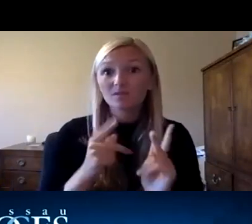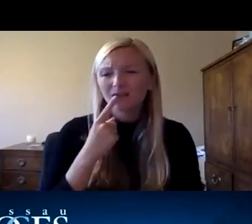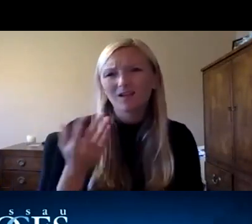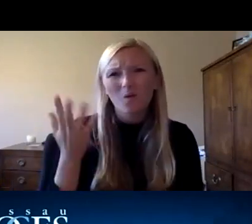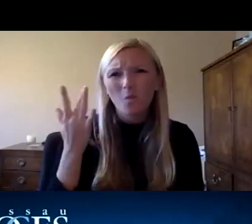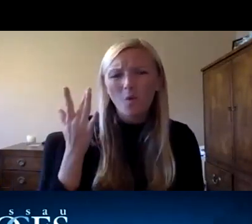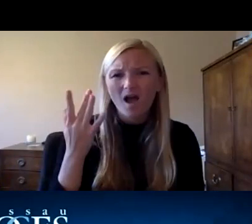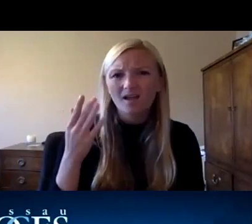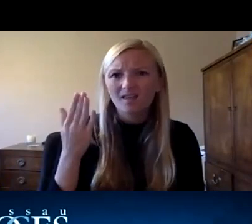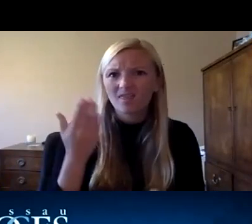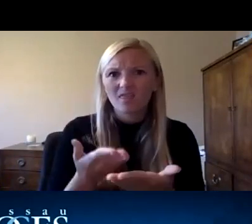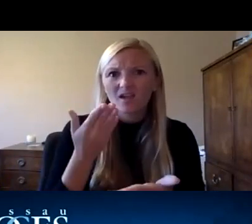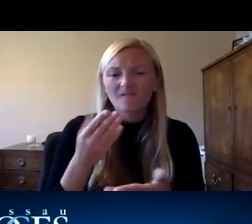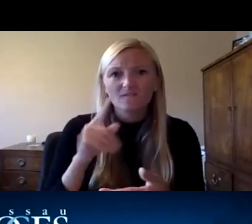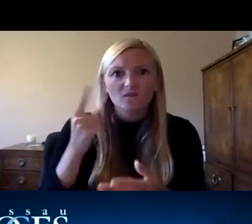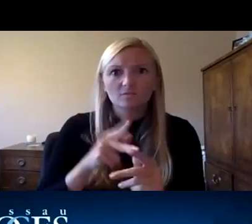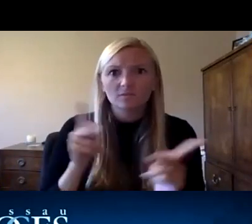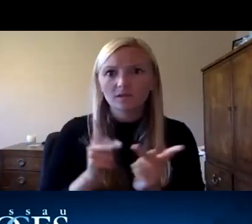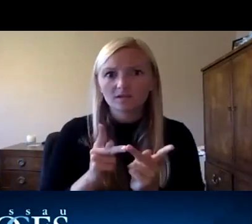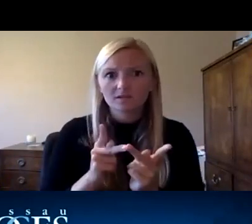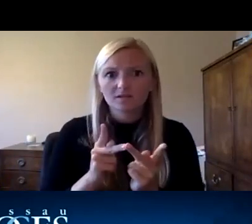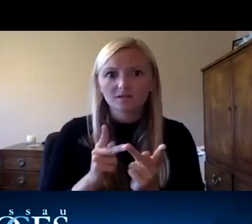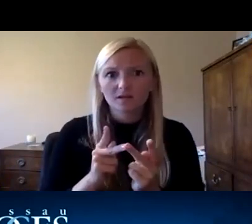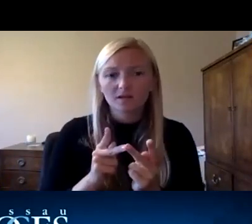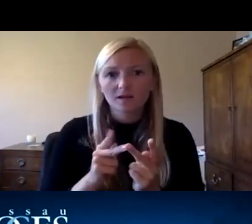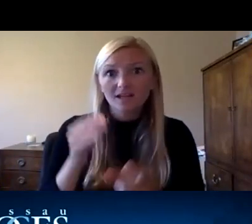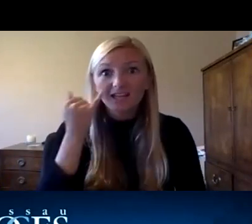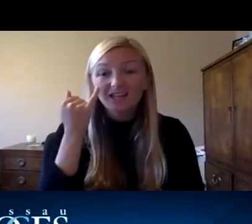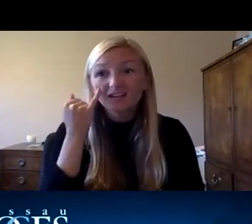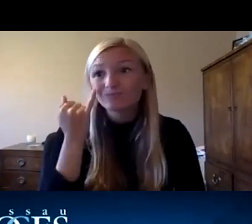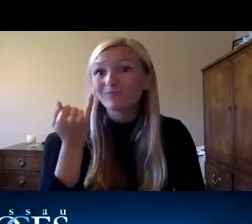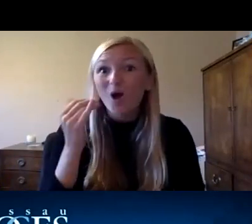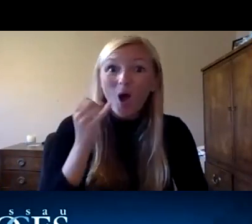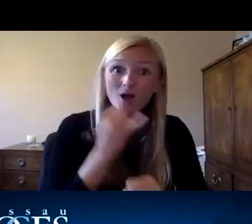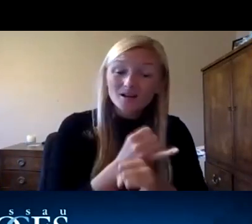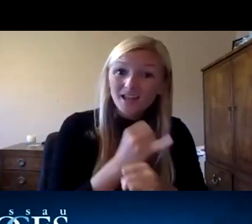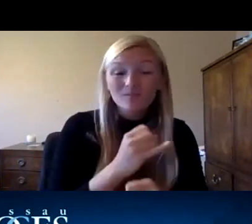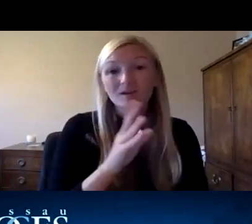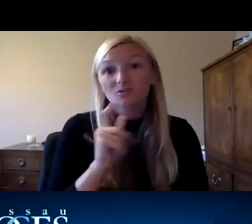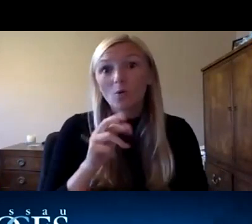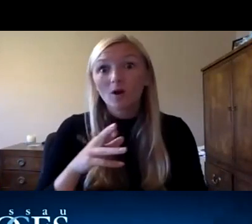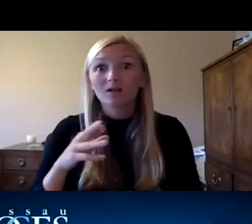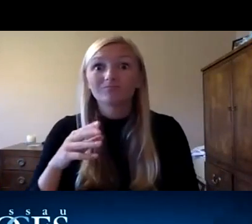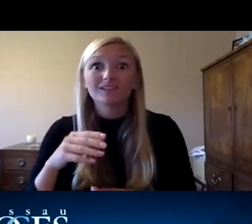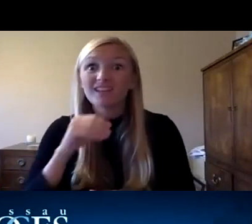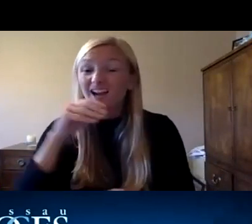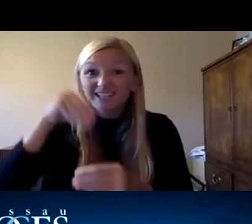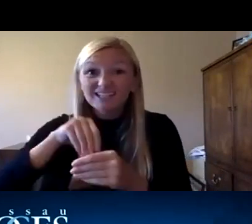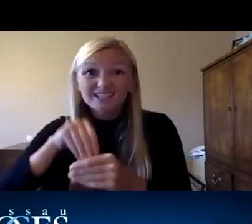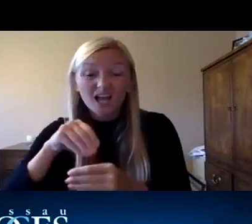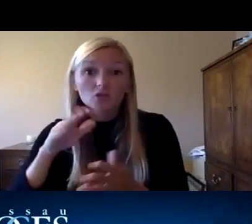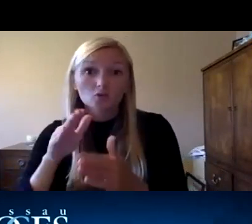and and if we're going to be there should it be on the campus but not within the same environment or the same the same walls potentially